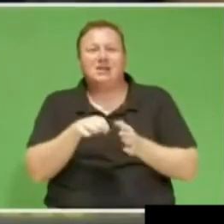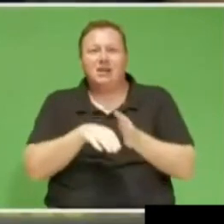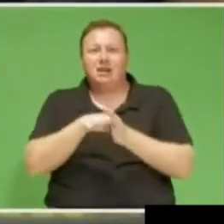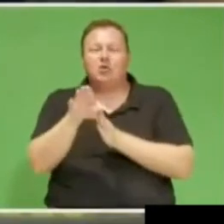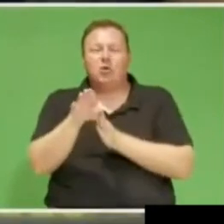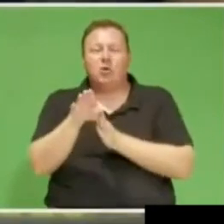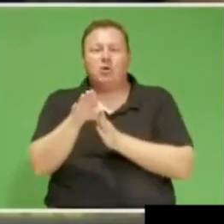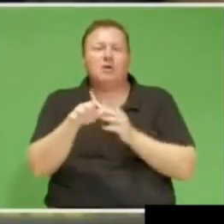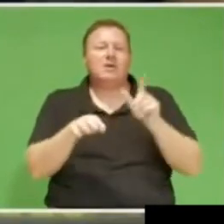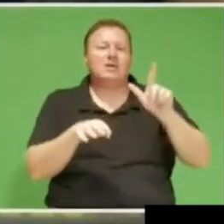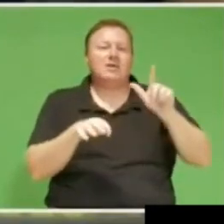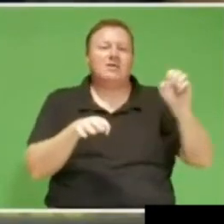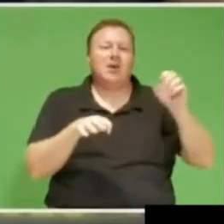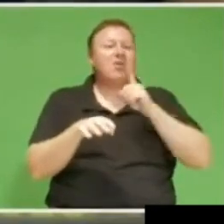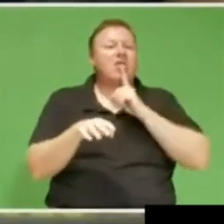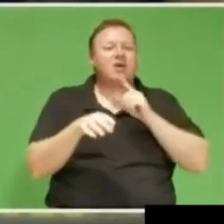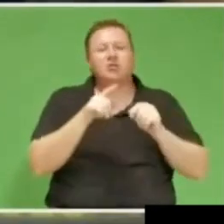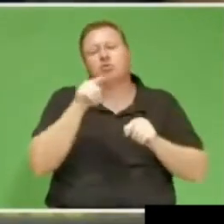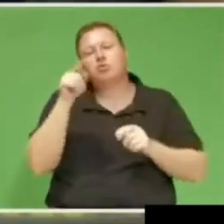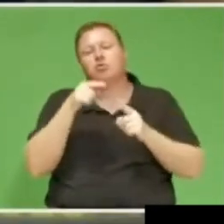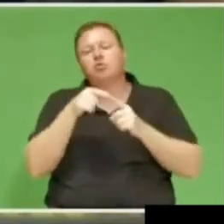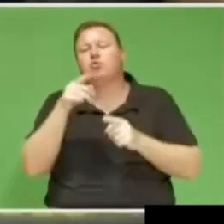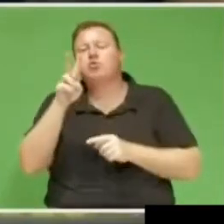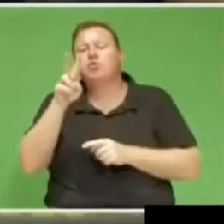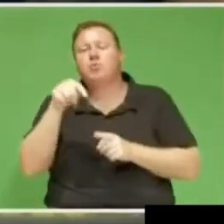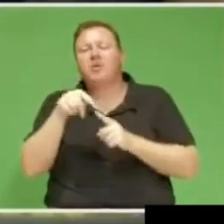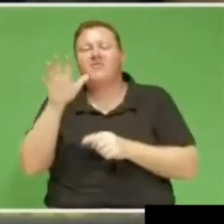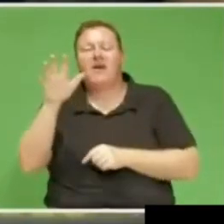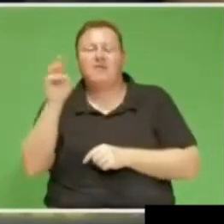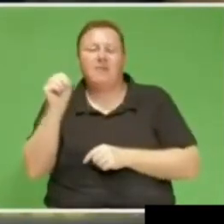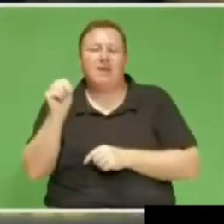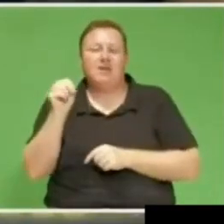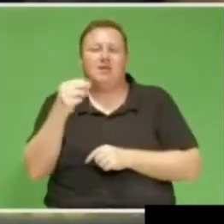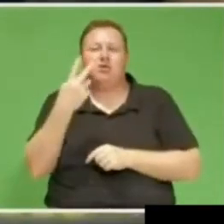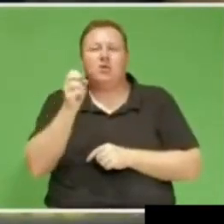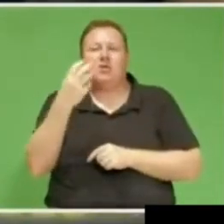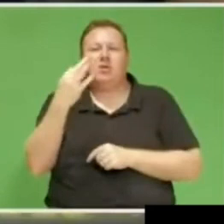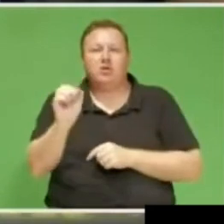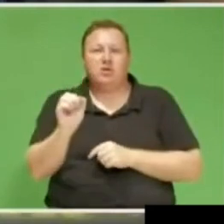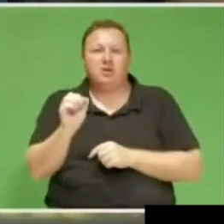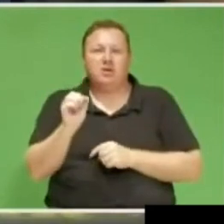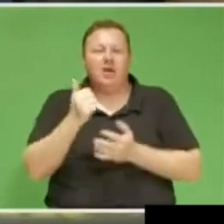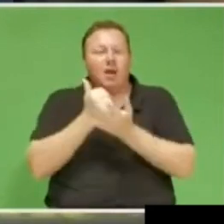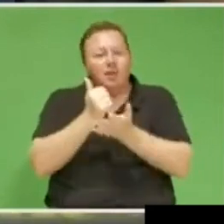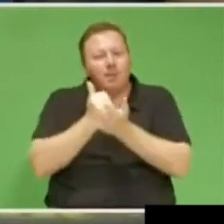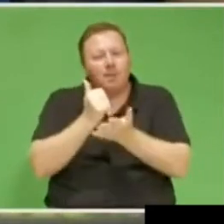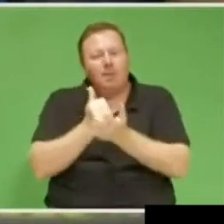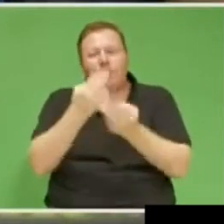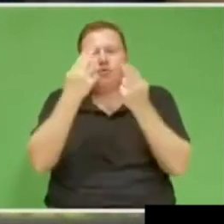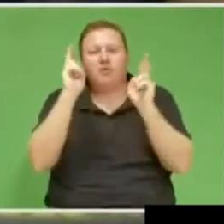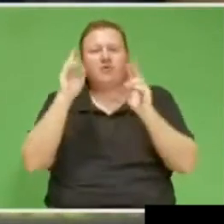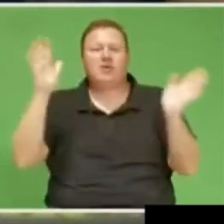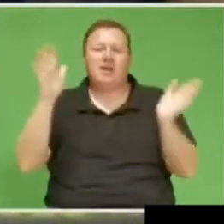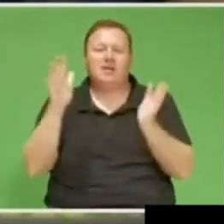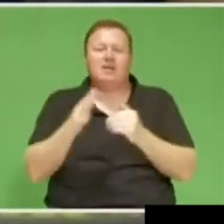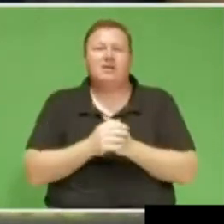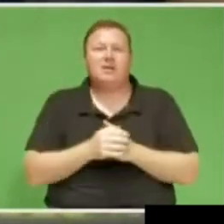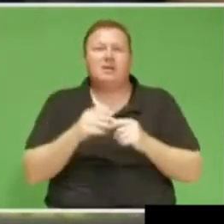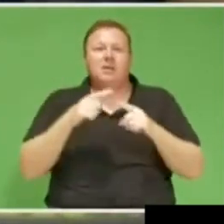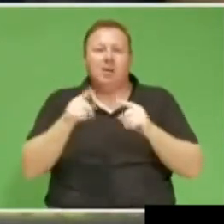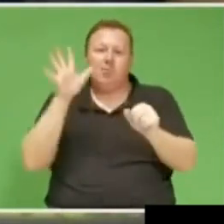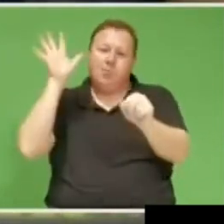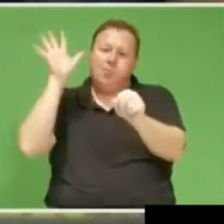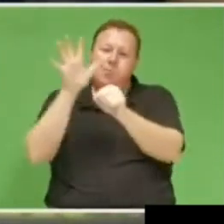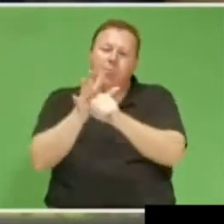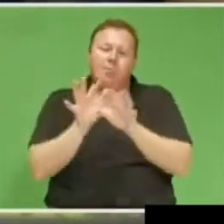enrollment from 700 thousand to 2.5 million by 2030 to ease the pressure on universities but overcrowding takes its